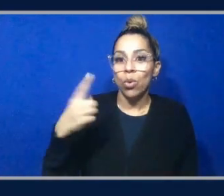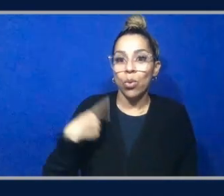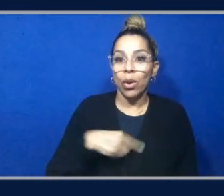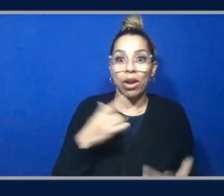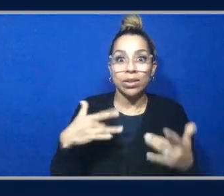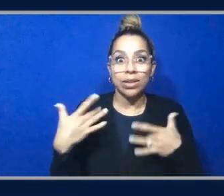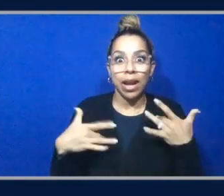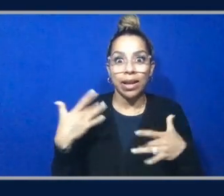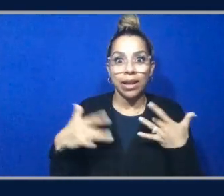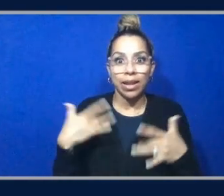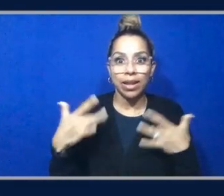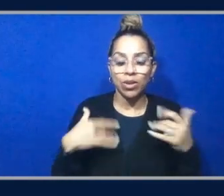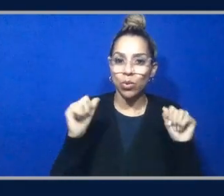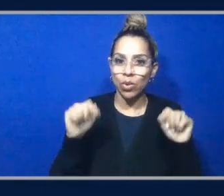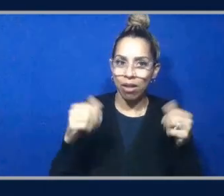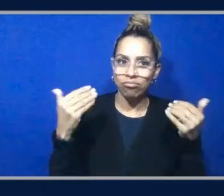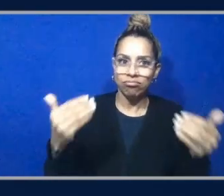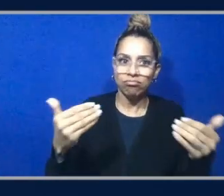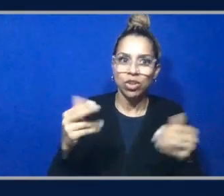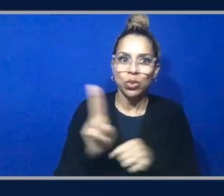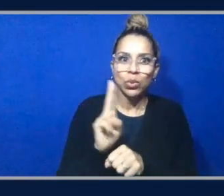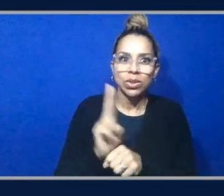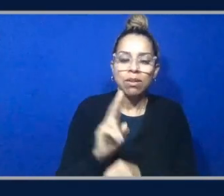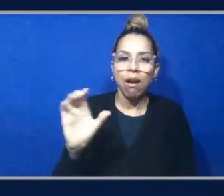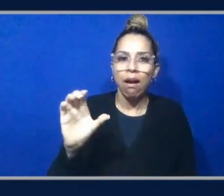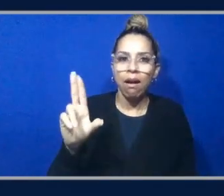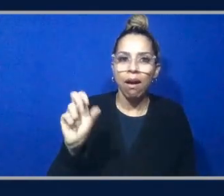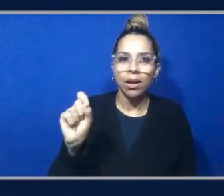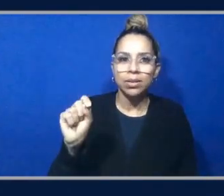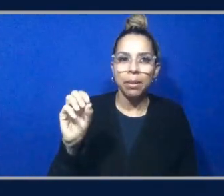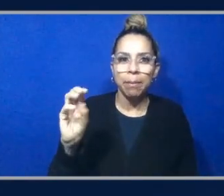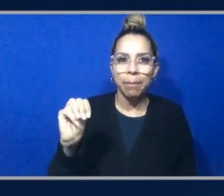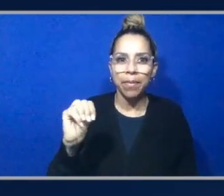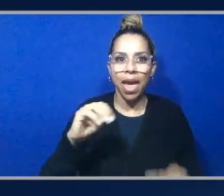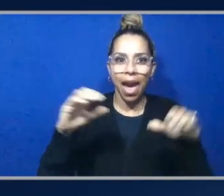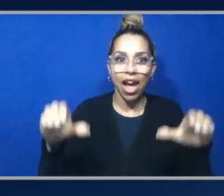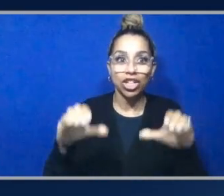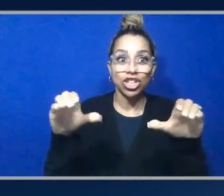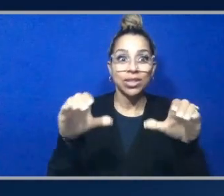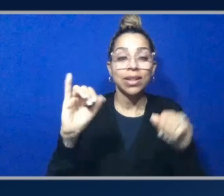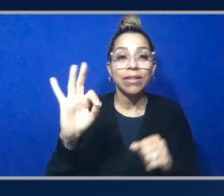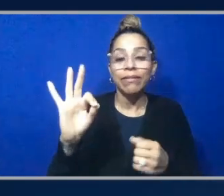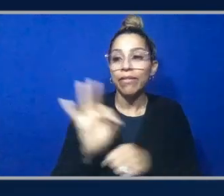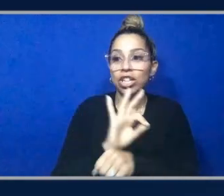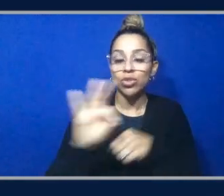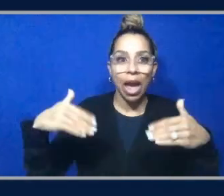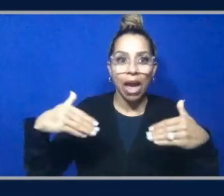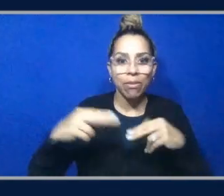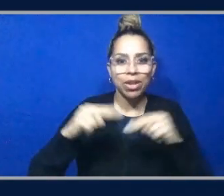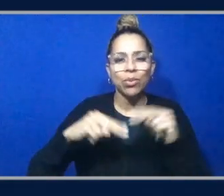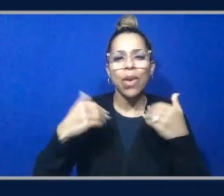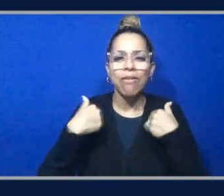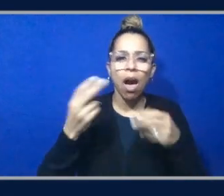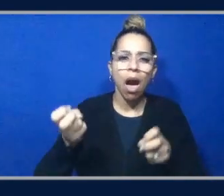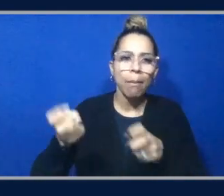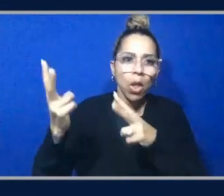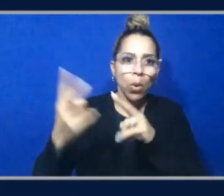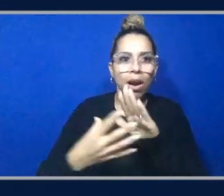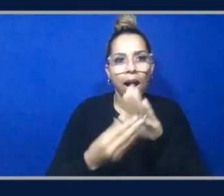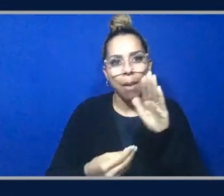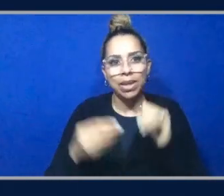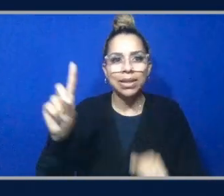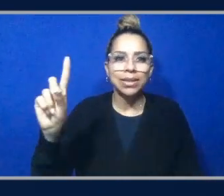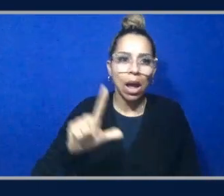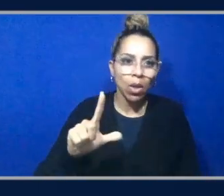can do custom actions so if there's some functionality that we haven't built like you know we have upload copy download all the type the normal stuff delete